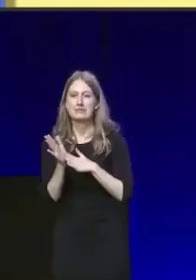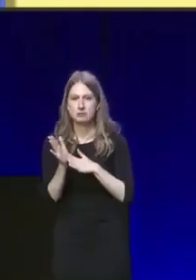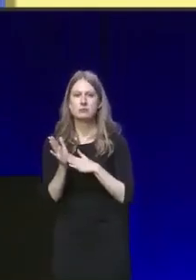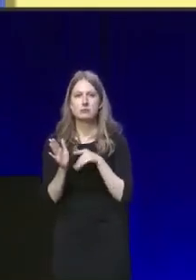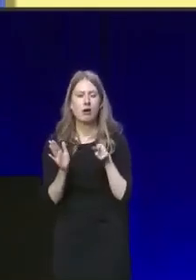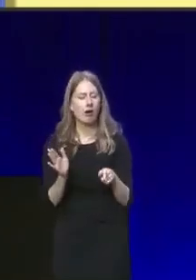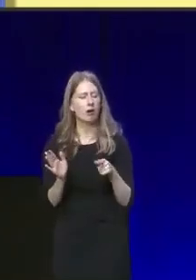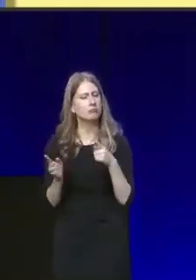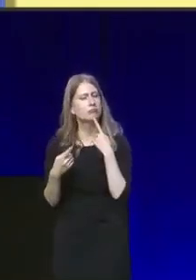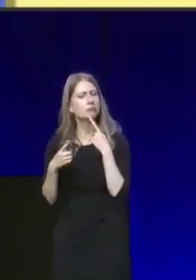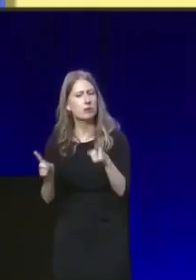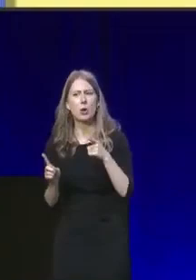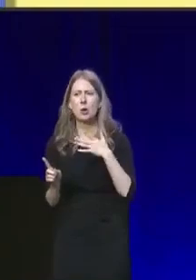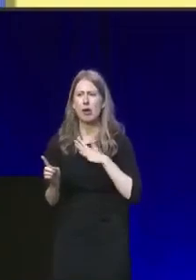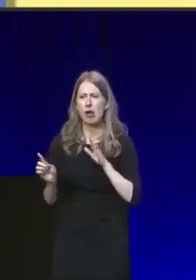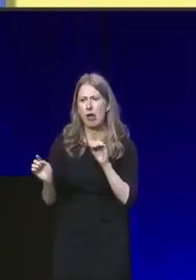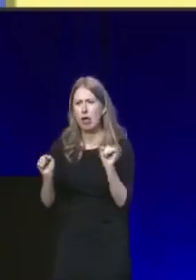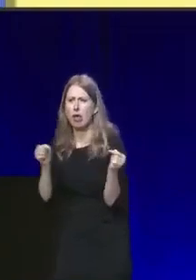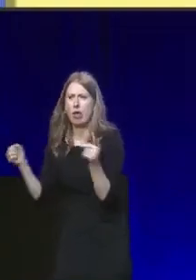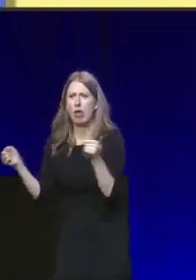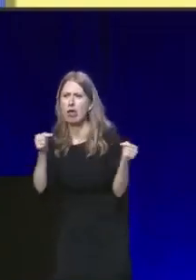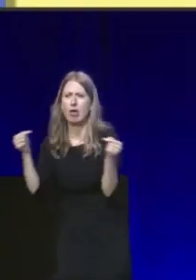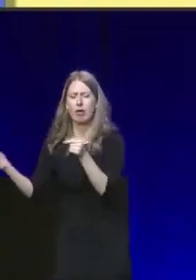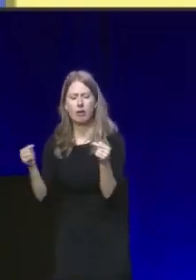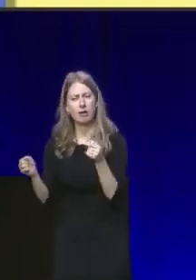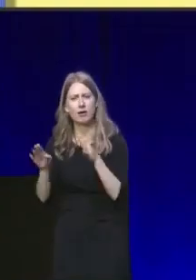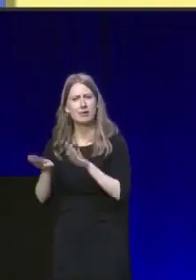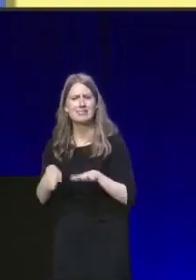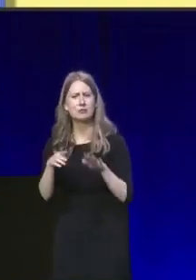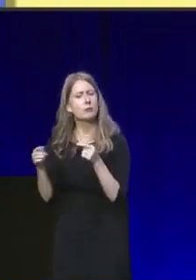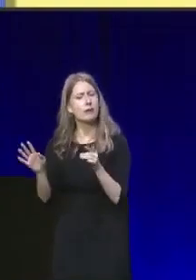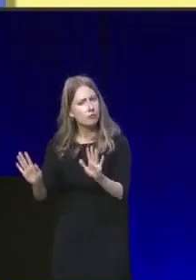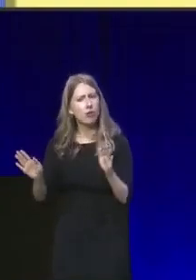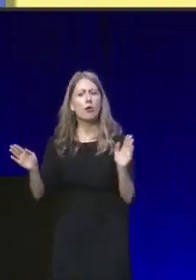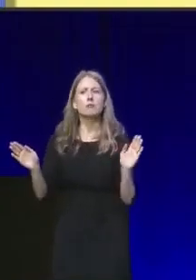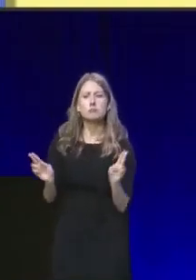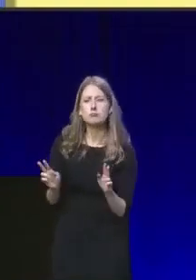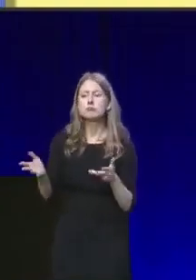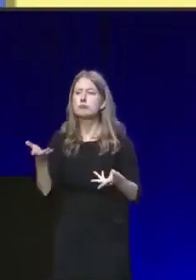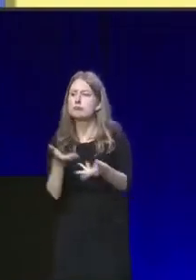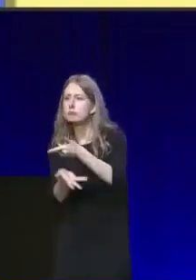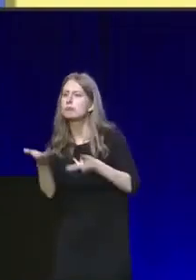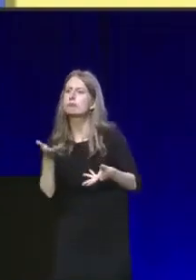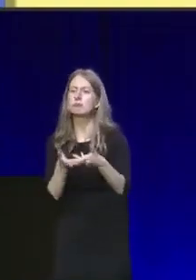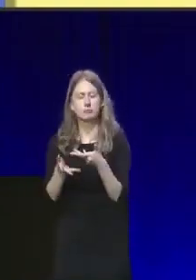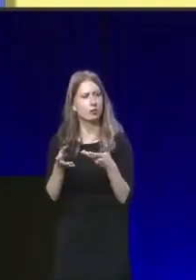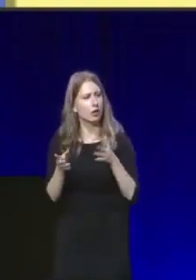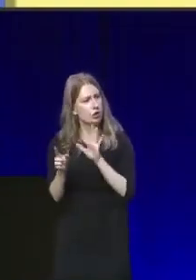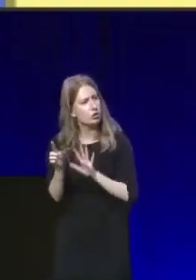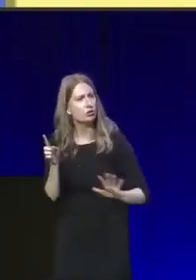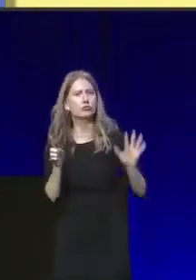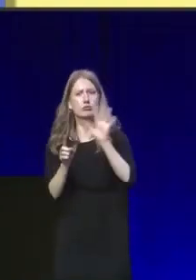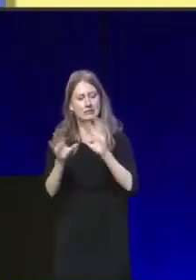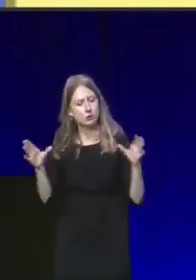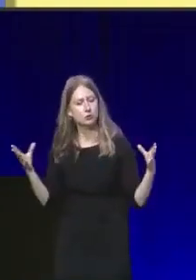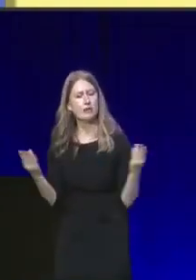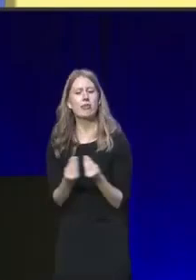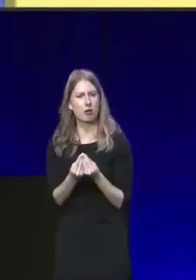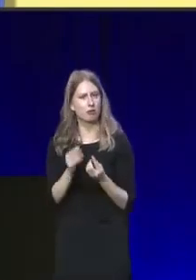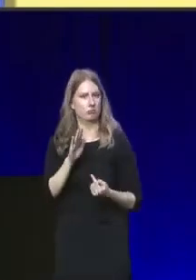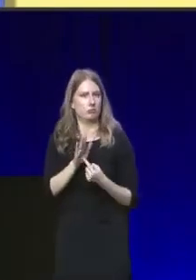polarised national debate. I gave a promise that I would work to bring our country together as First Minister,